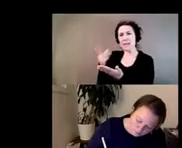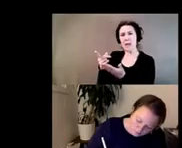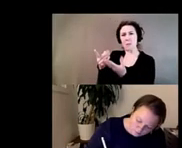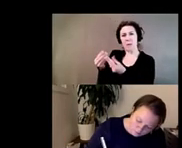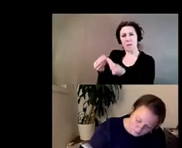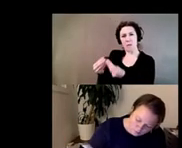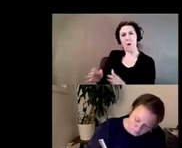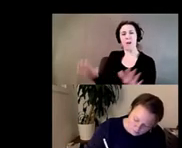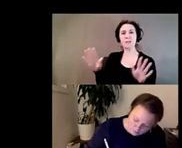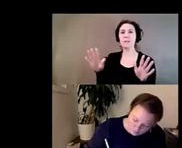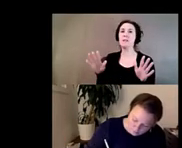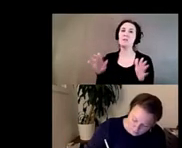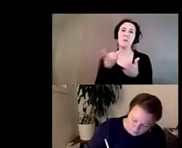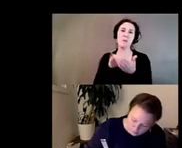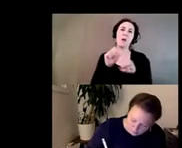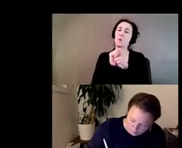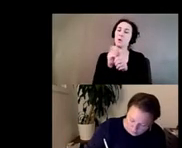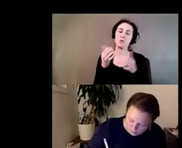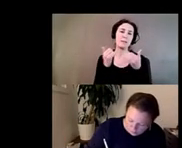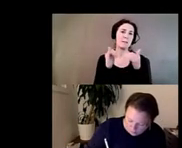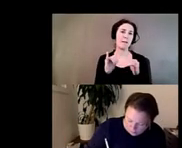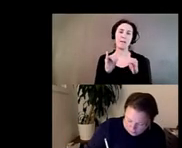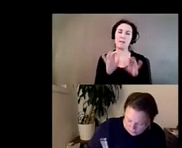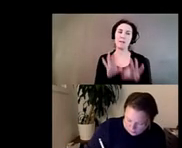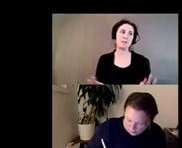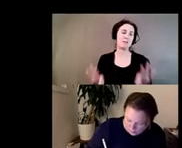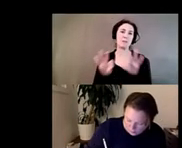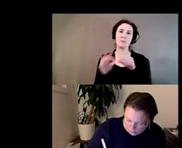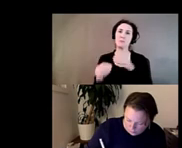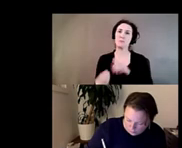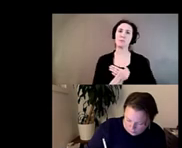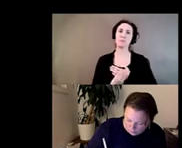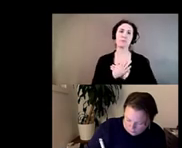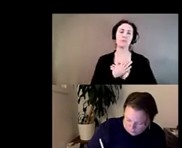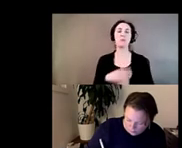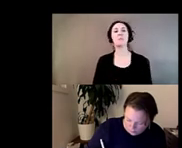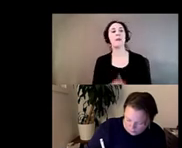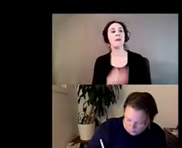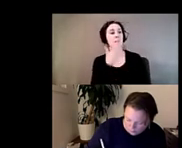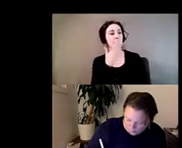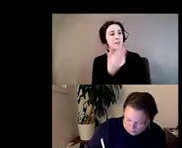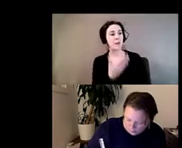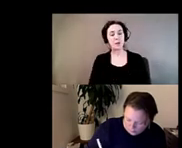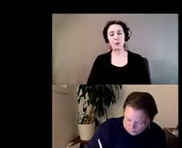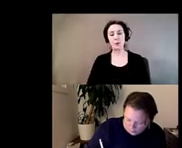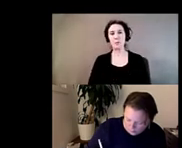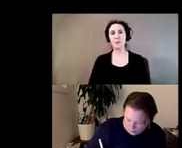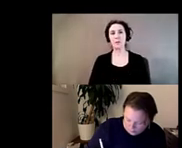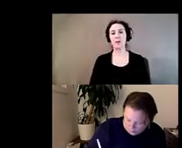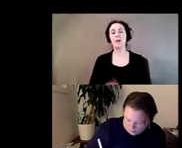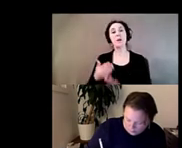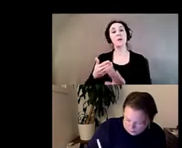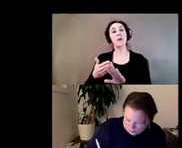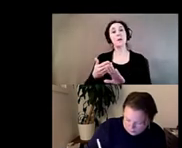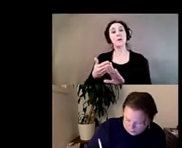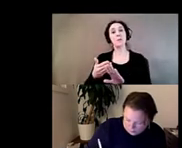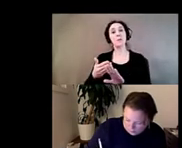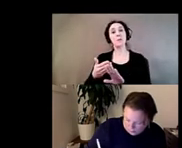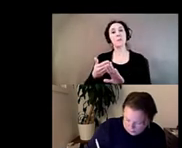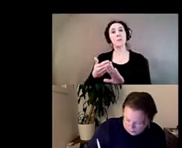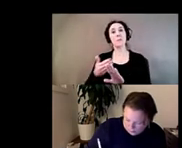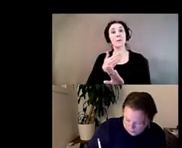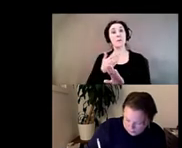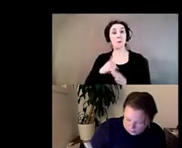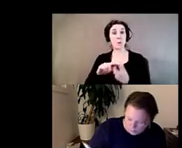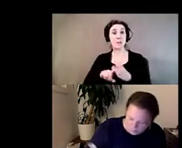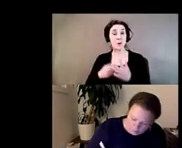thank you Daniel thank you very much we were John and I were commenting before we started